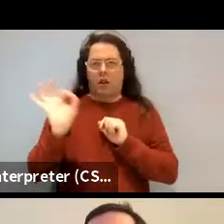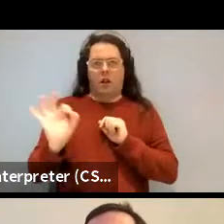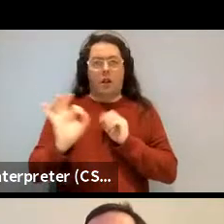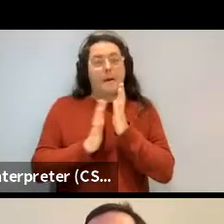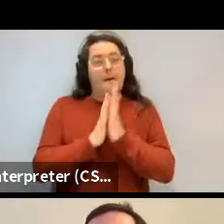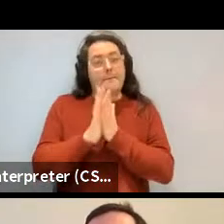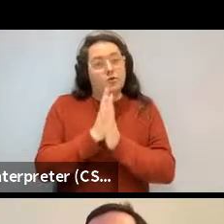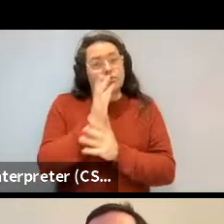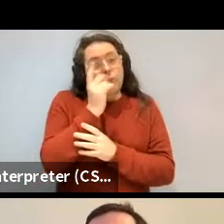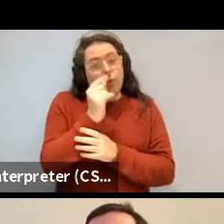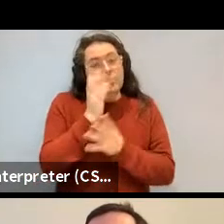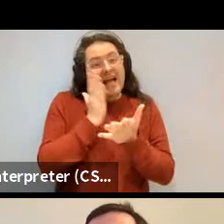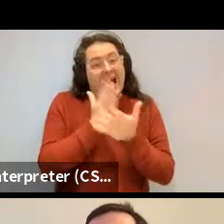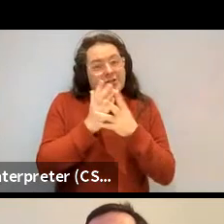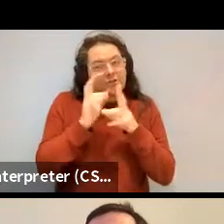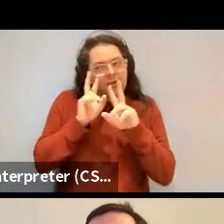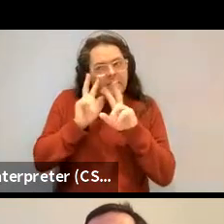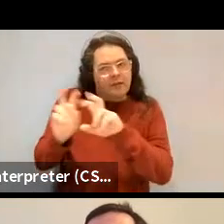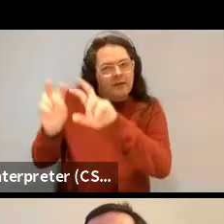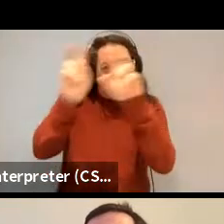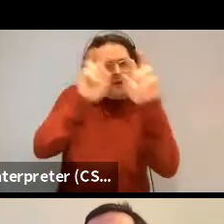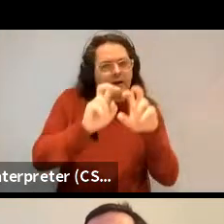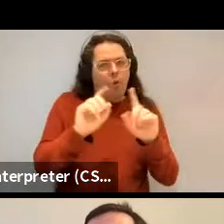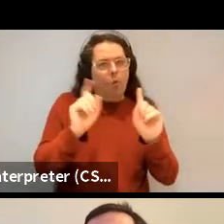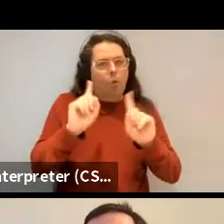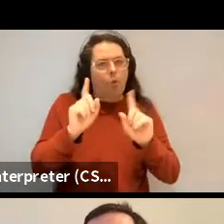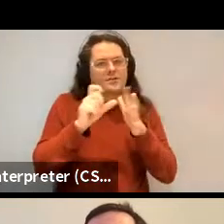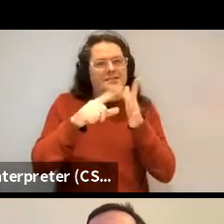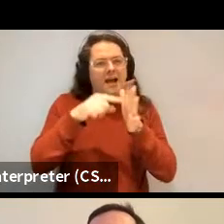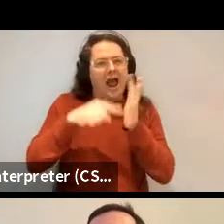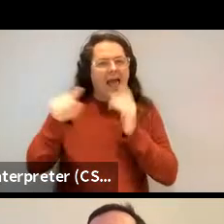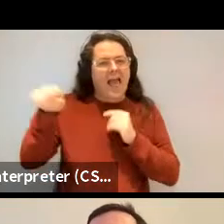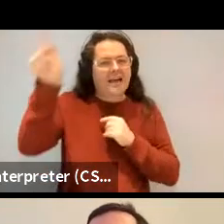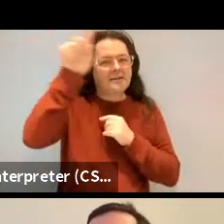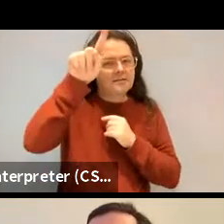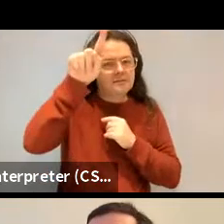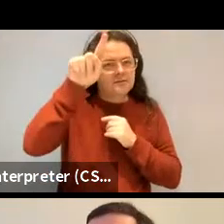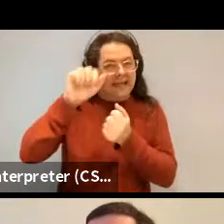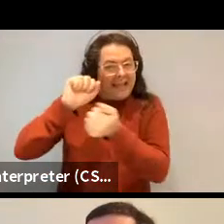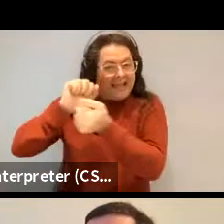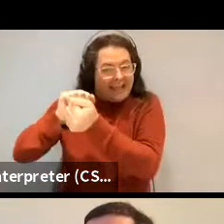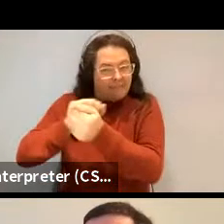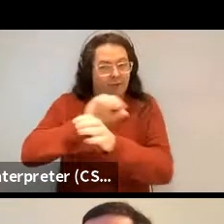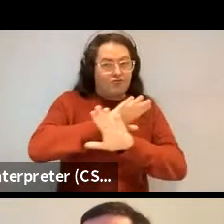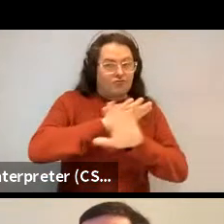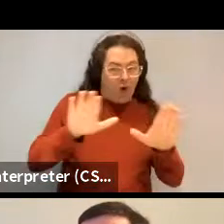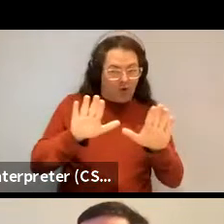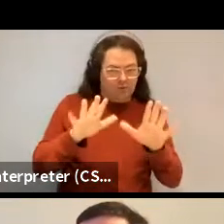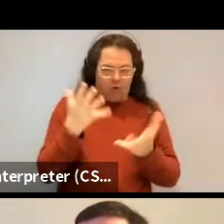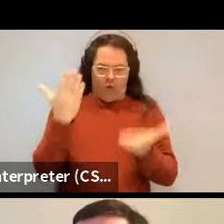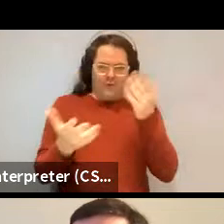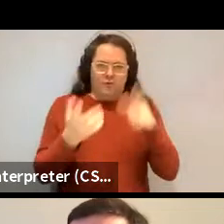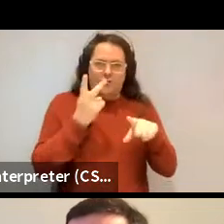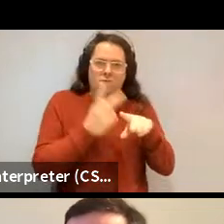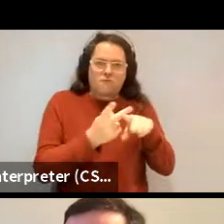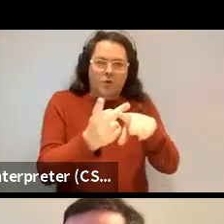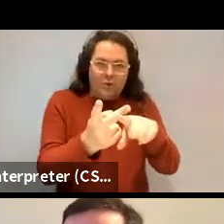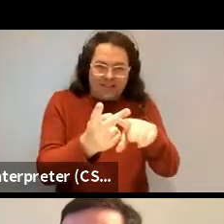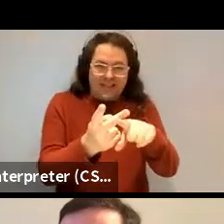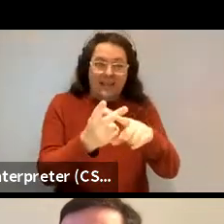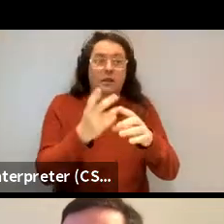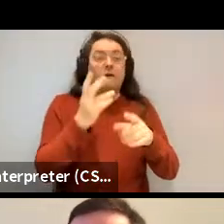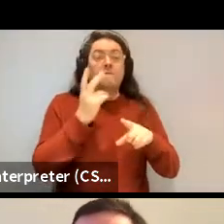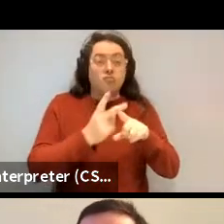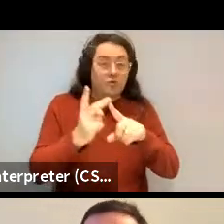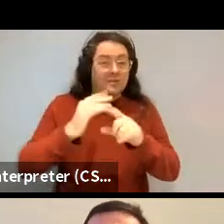correlate to a certain extent with your frequency effects as well. And I wondered, you know, if you would, if you'd thought